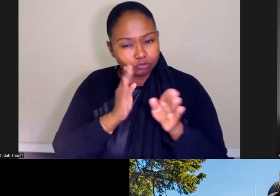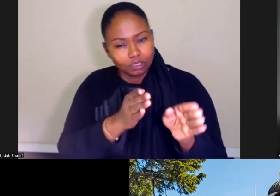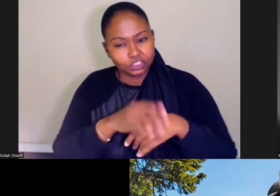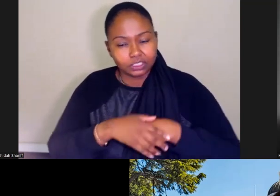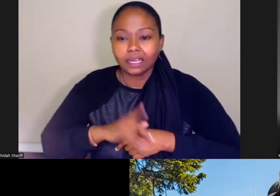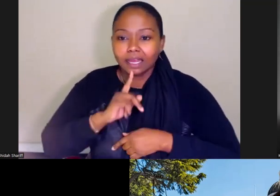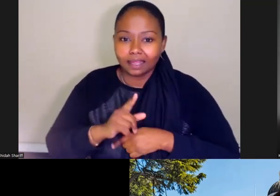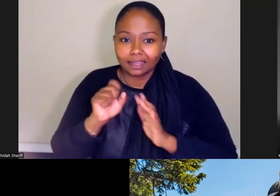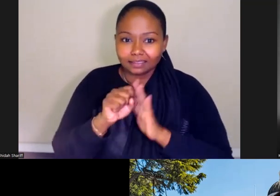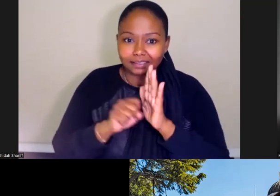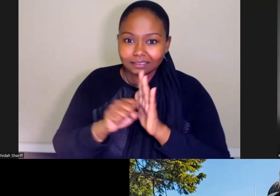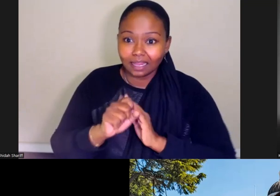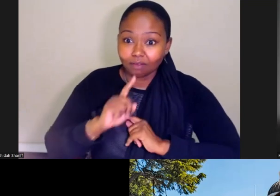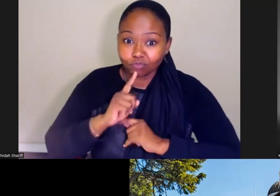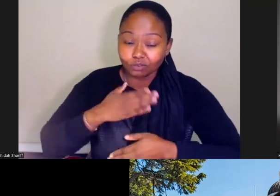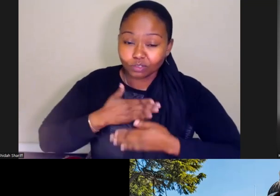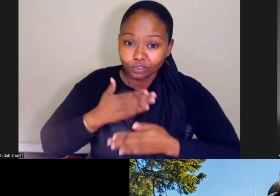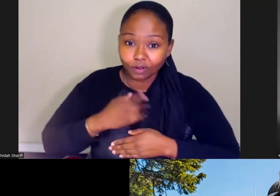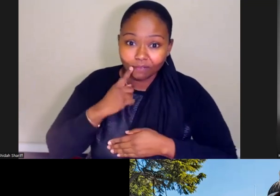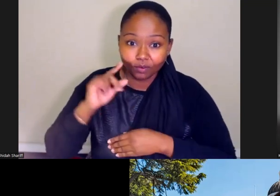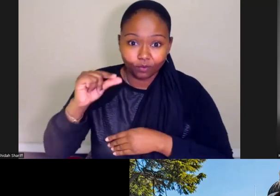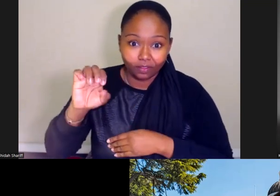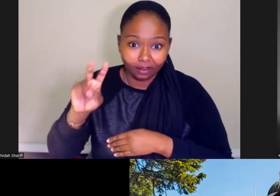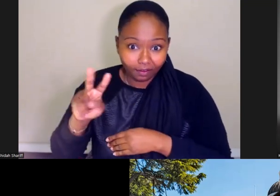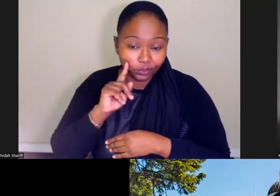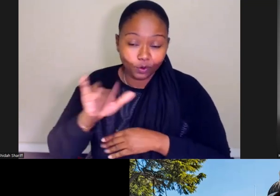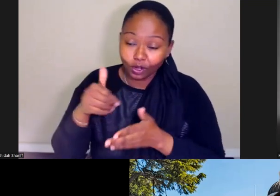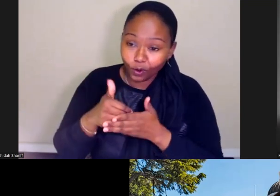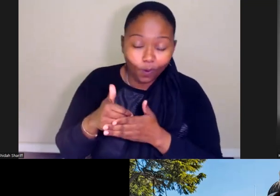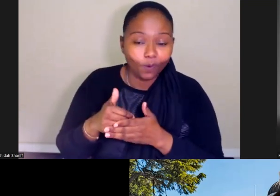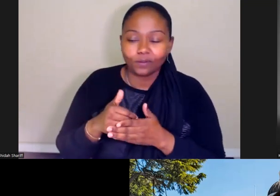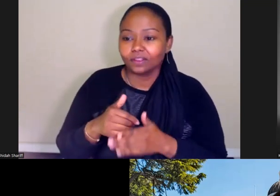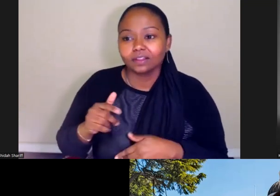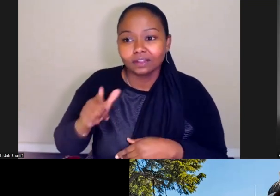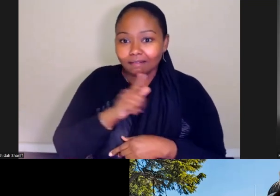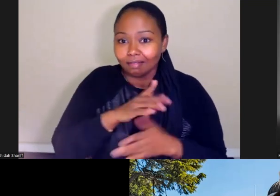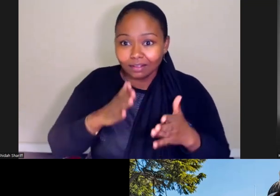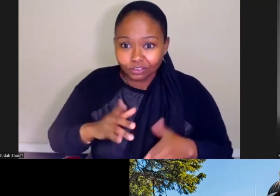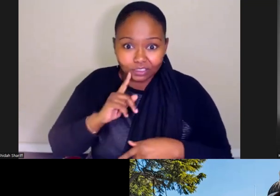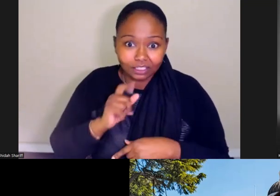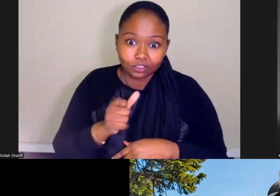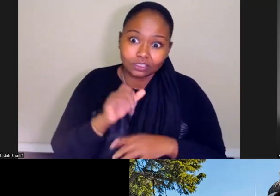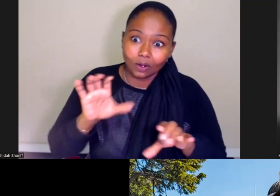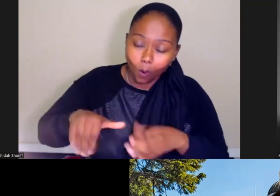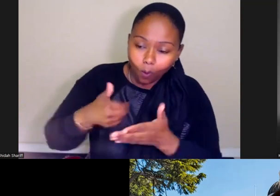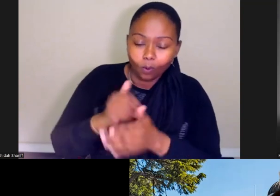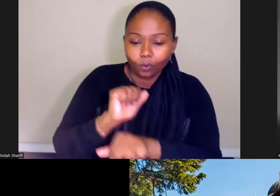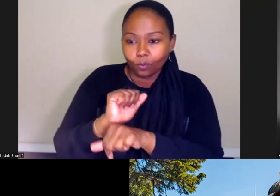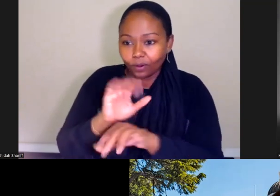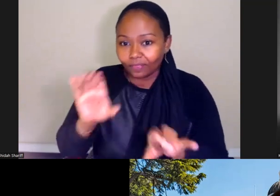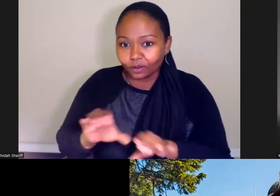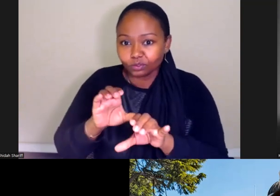Really grateful for the governor and all the legislature for the work that they've been doing to uplift